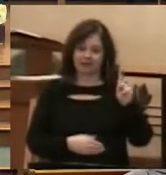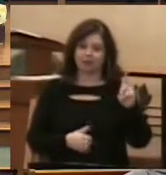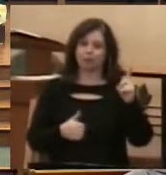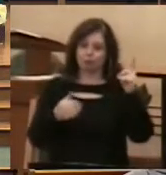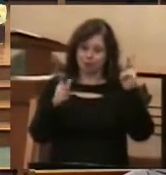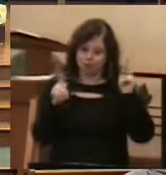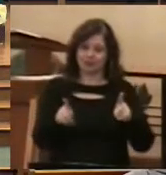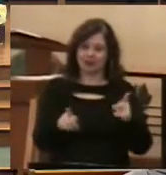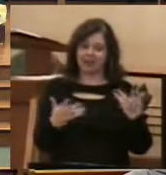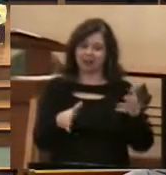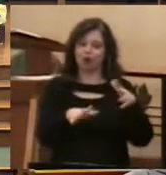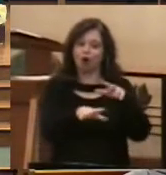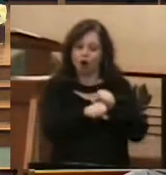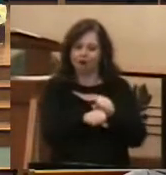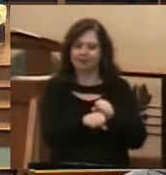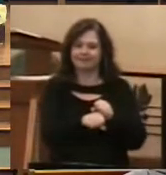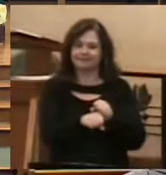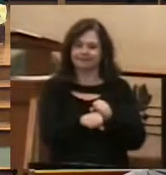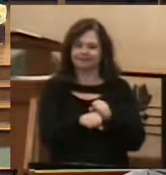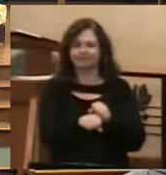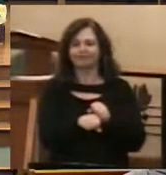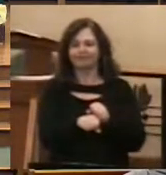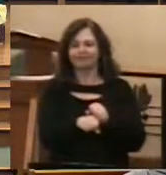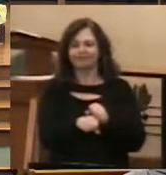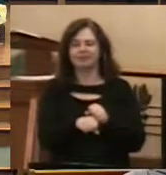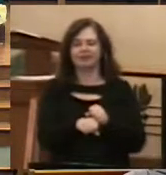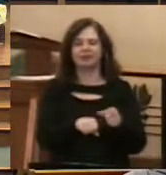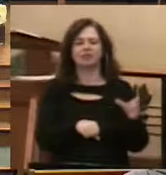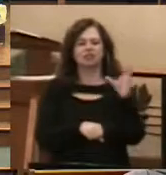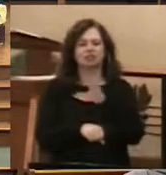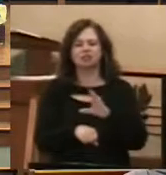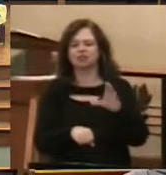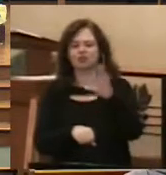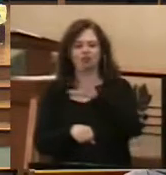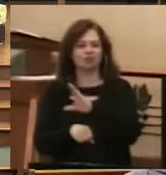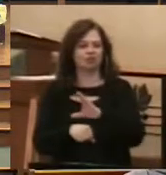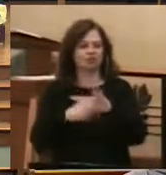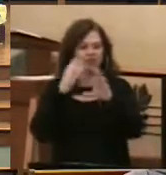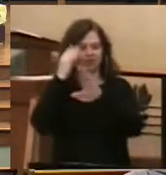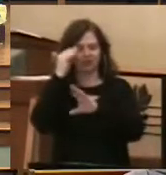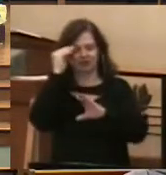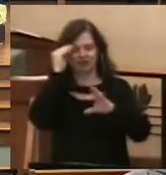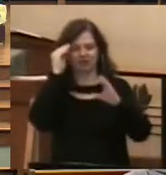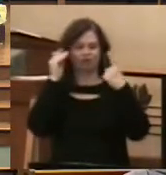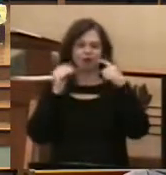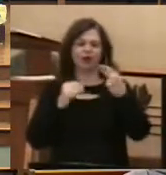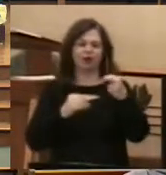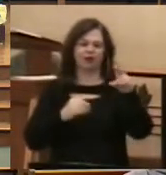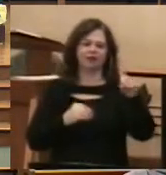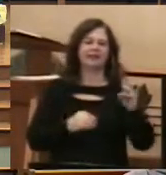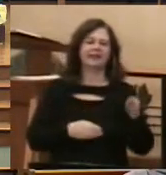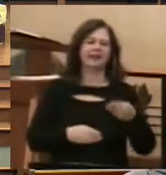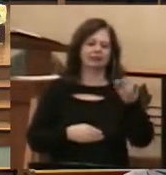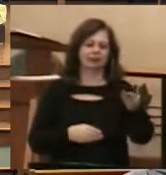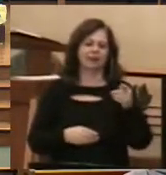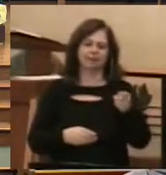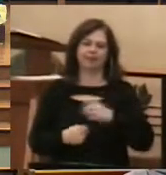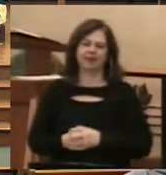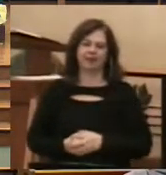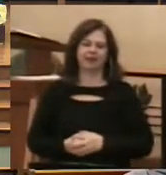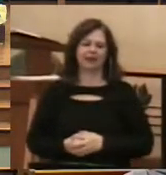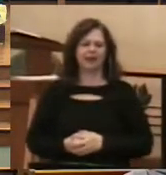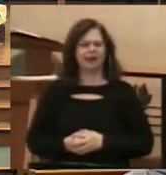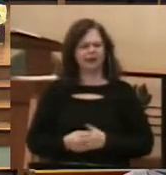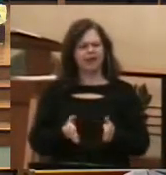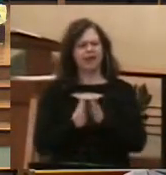the one to catch it, and it took residence in Harold Rice's cabin garage. When asked why he didn't proudly